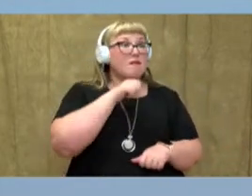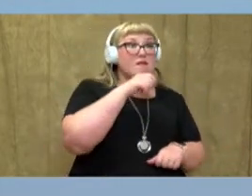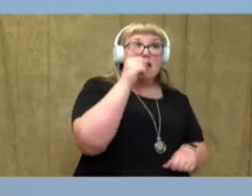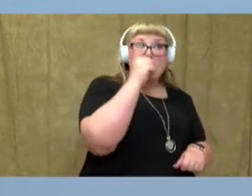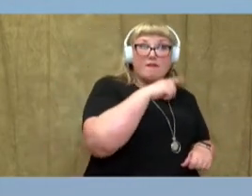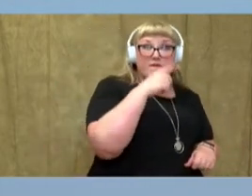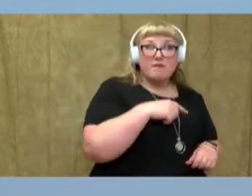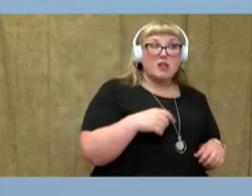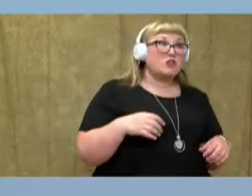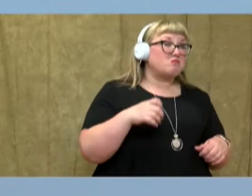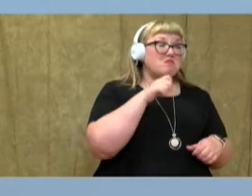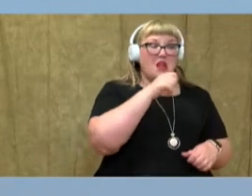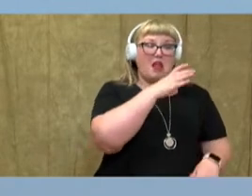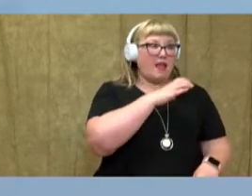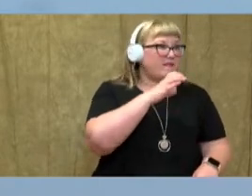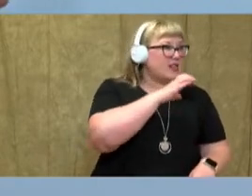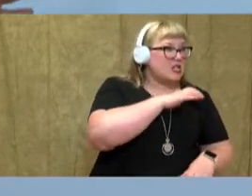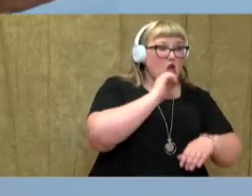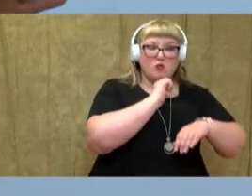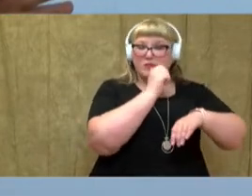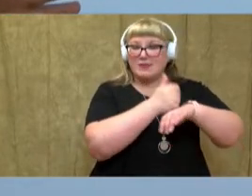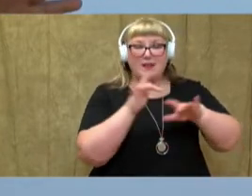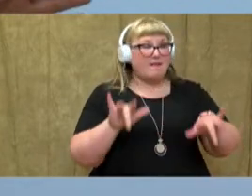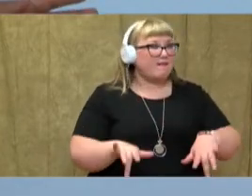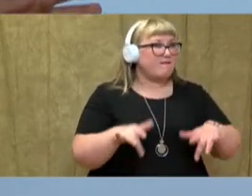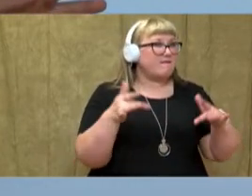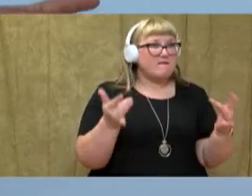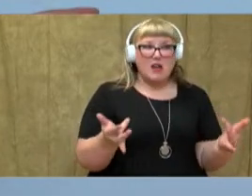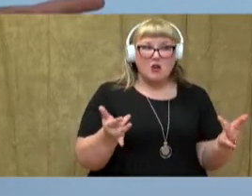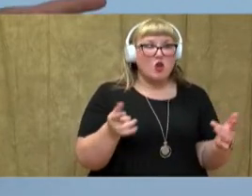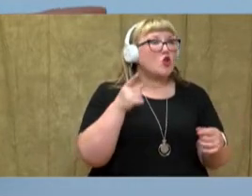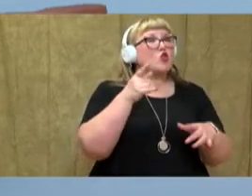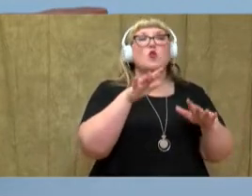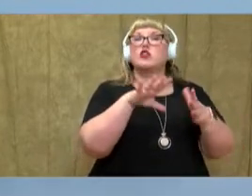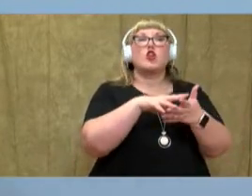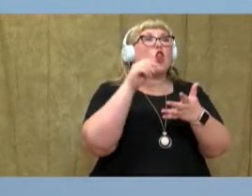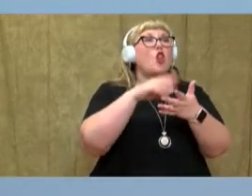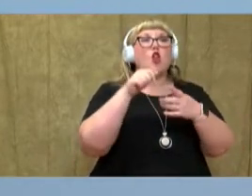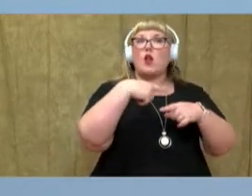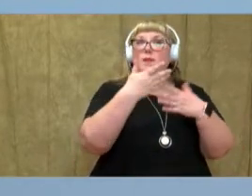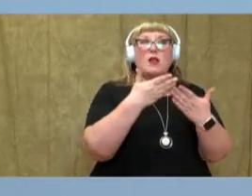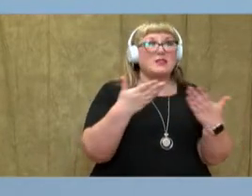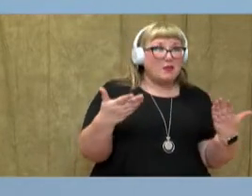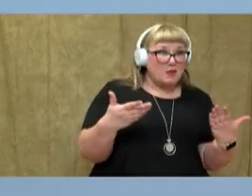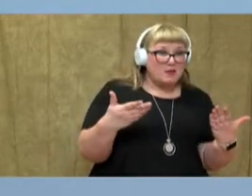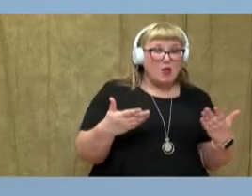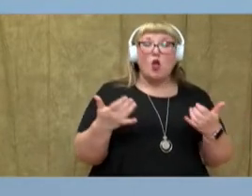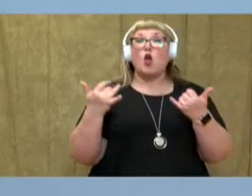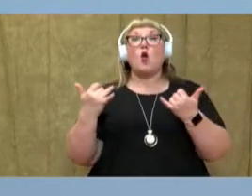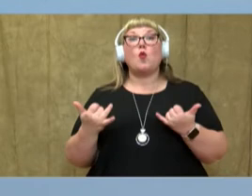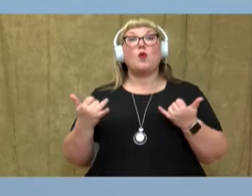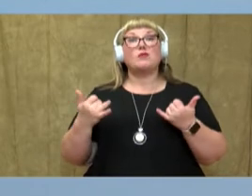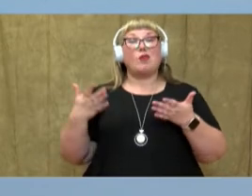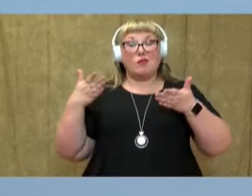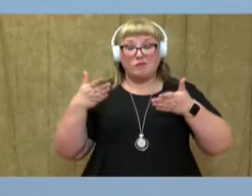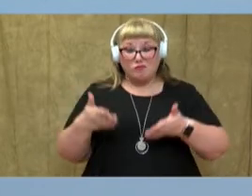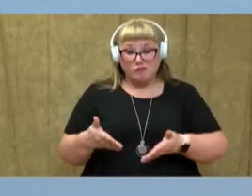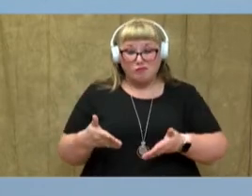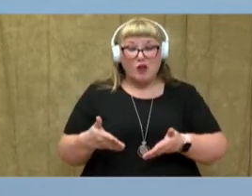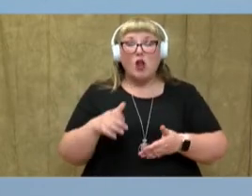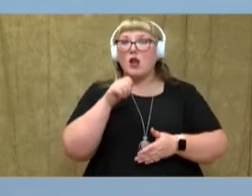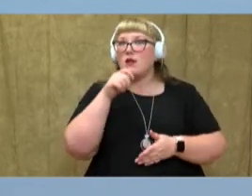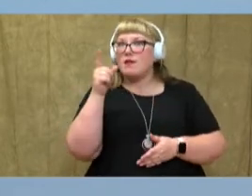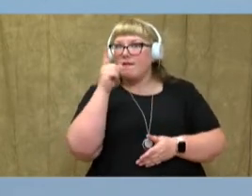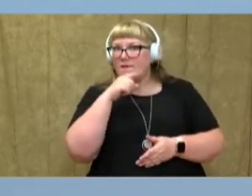have characters, settings, or events that happen. You're just learning about something. Today, we're going to also focus on the